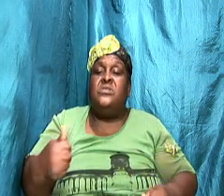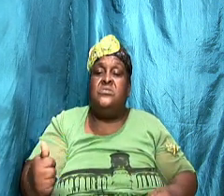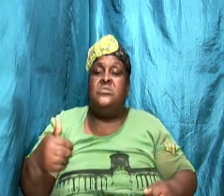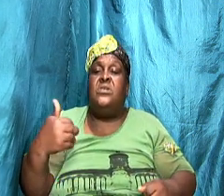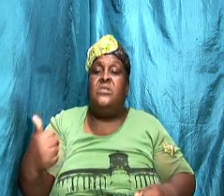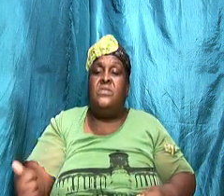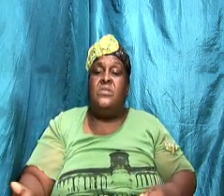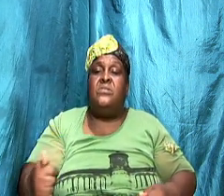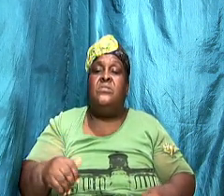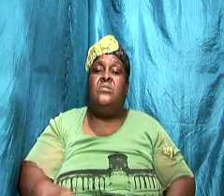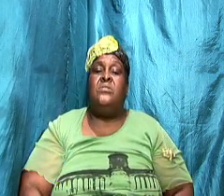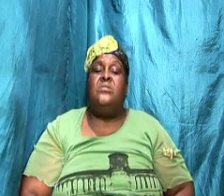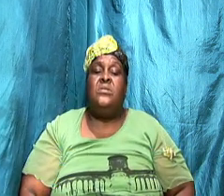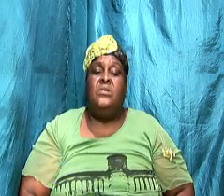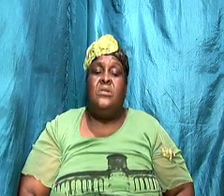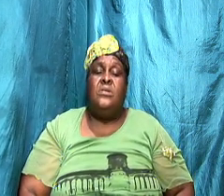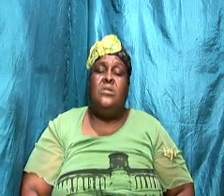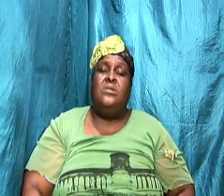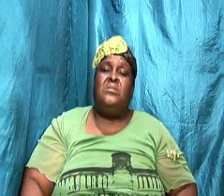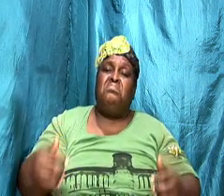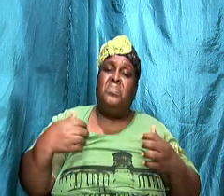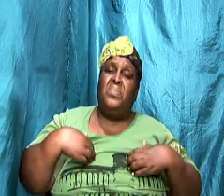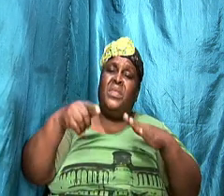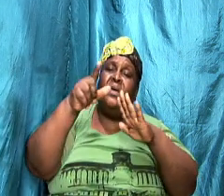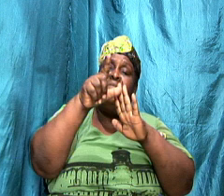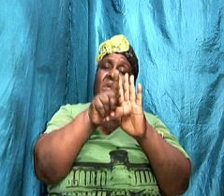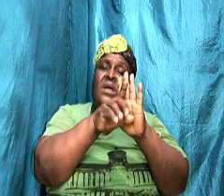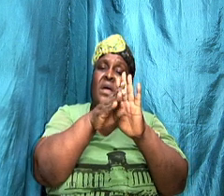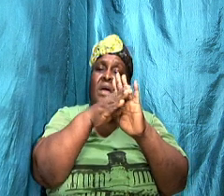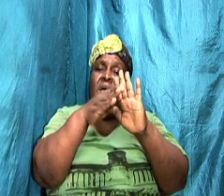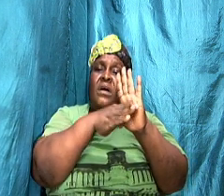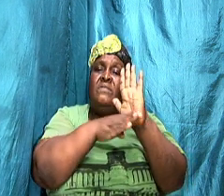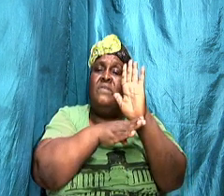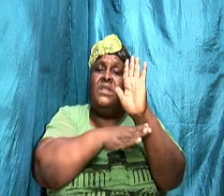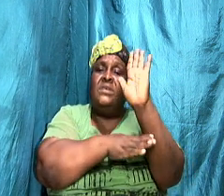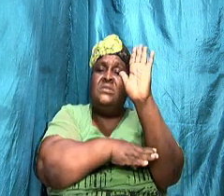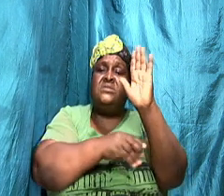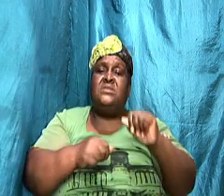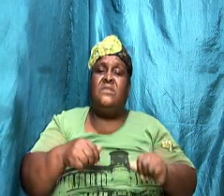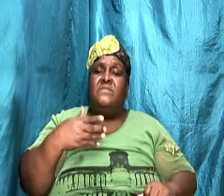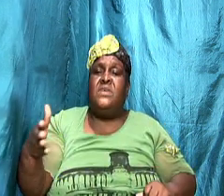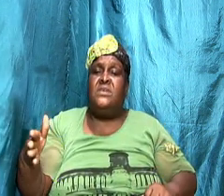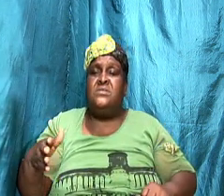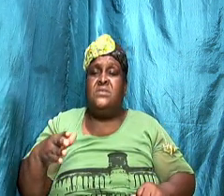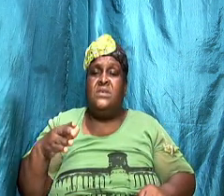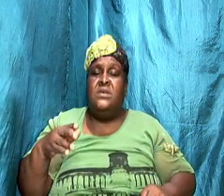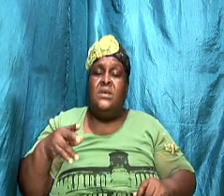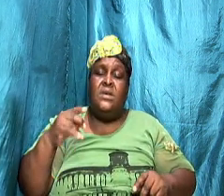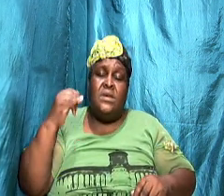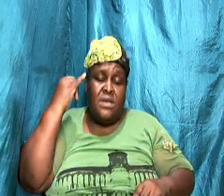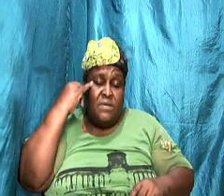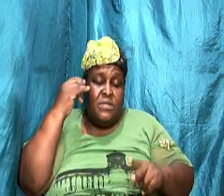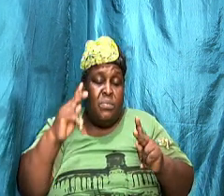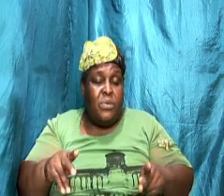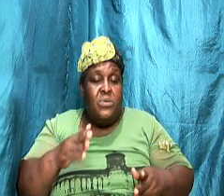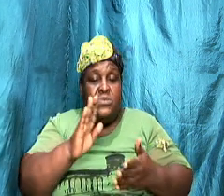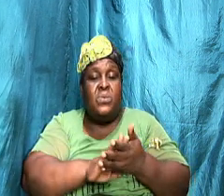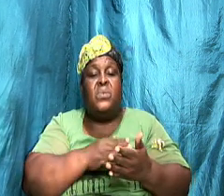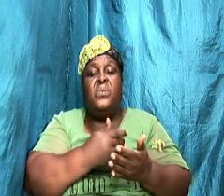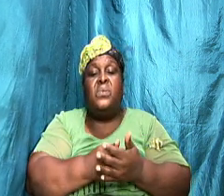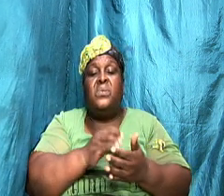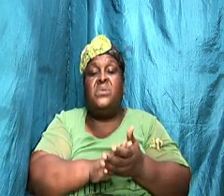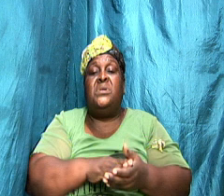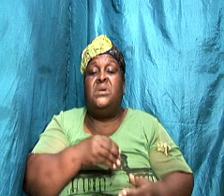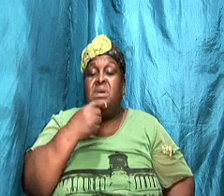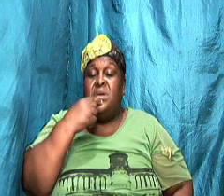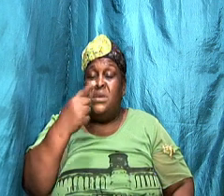and you have a list of things if you study your partner you know if the person cook compliment them why why